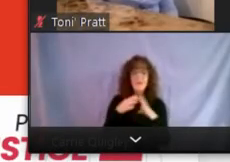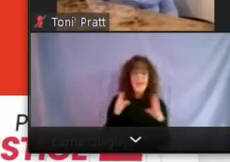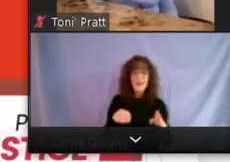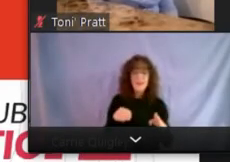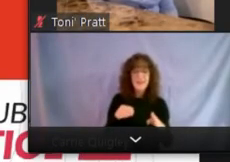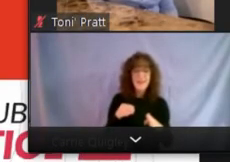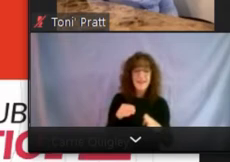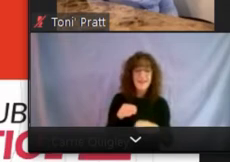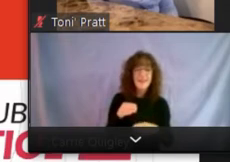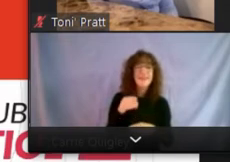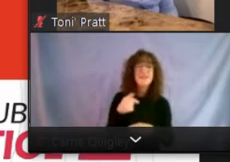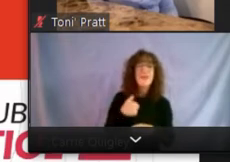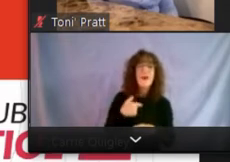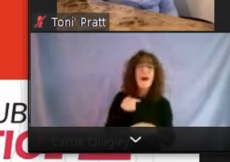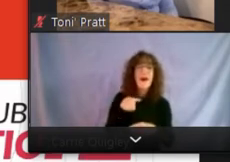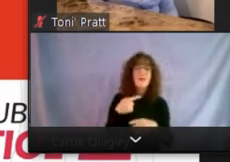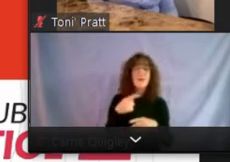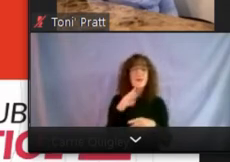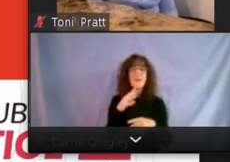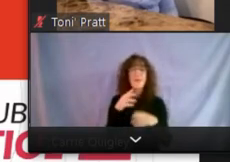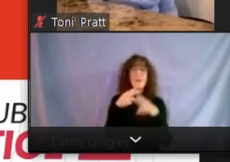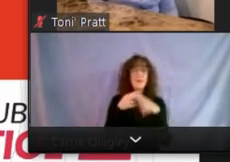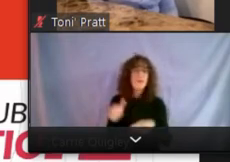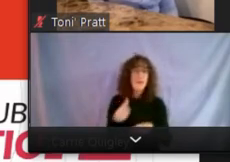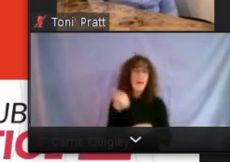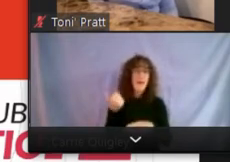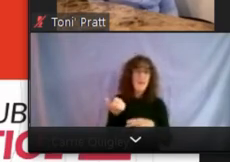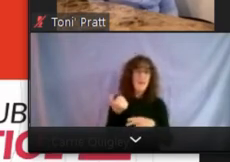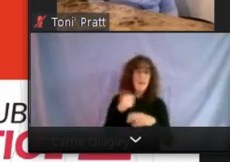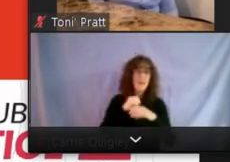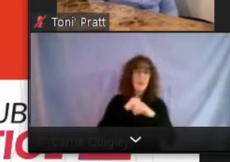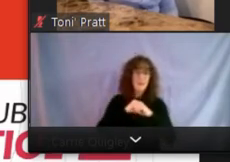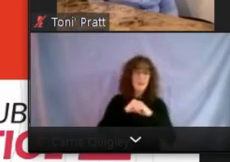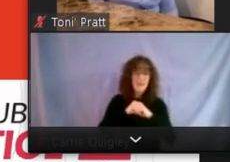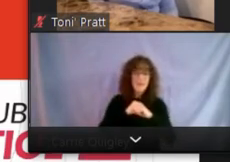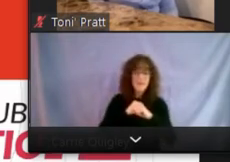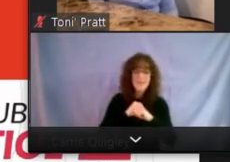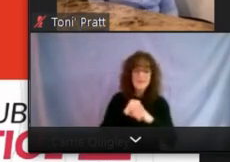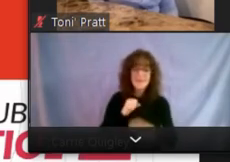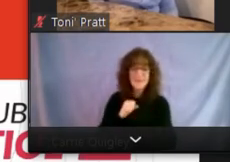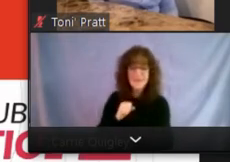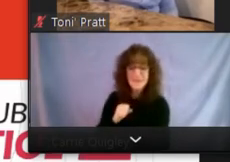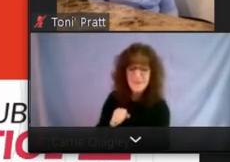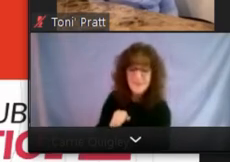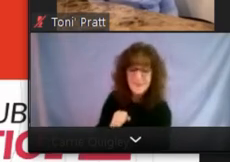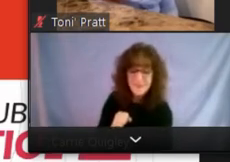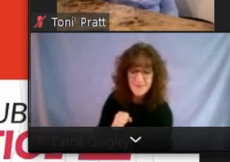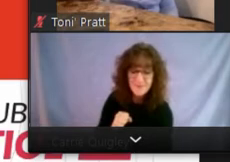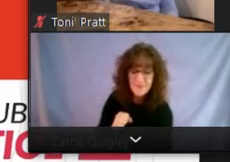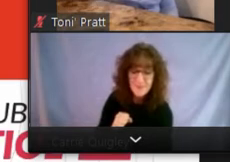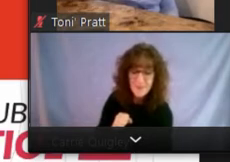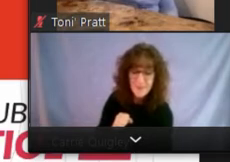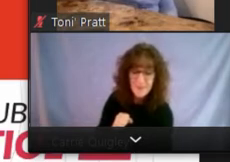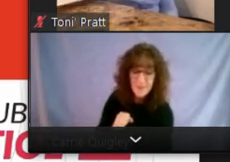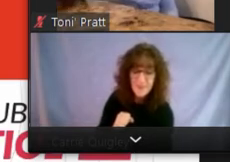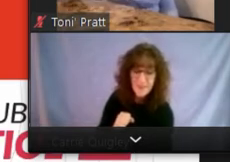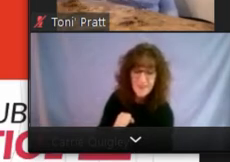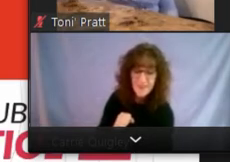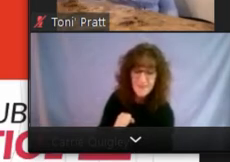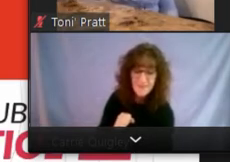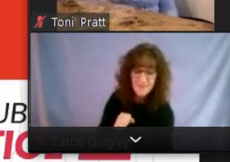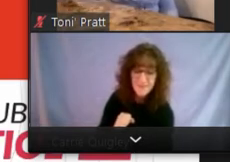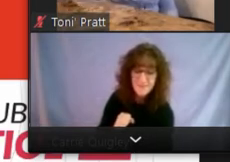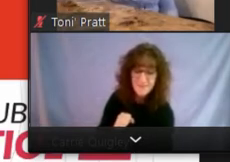um, protections that exist right now, um, that, and this sort of helps set the stage for the rest of the